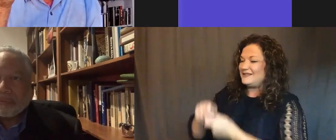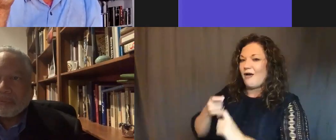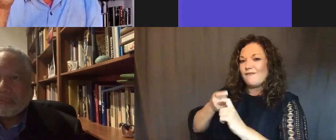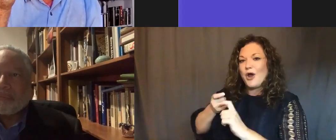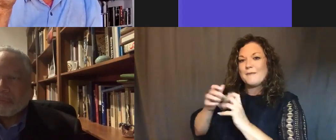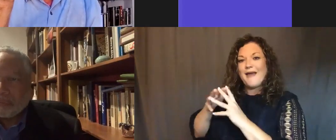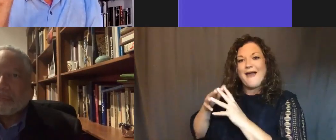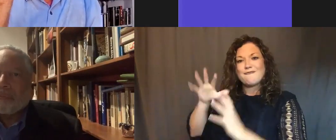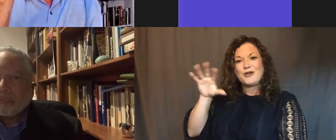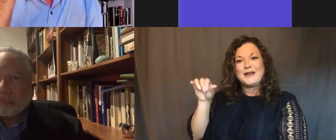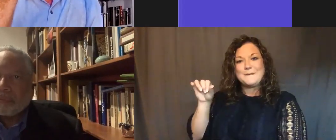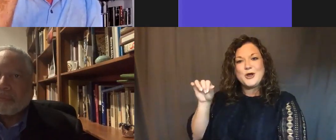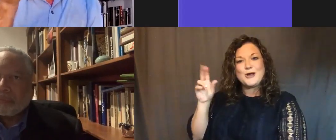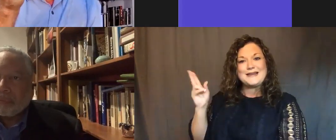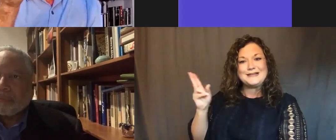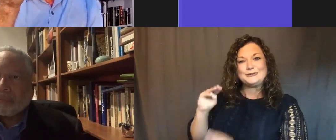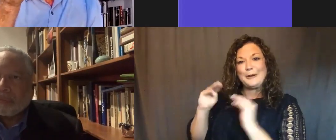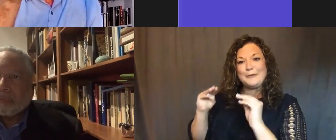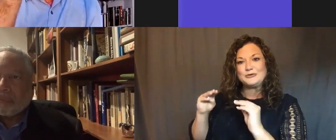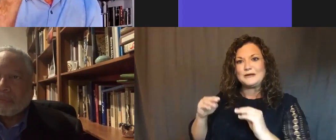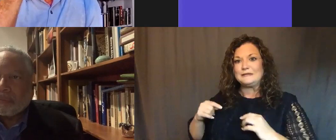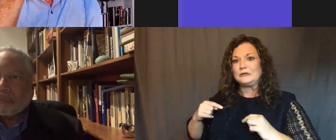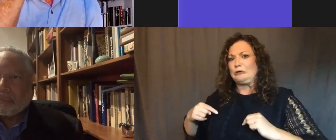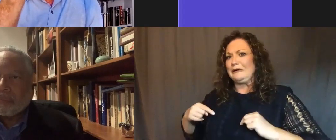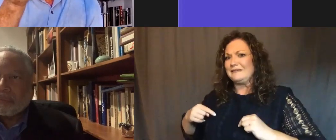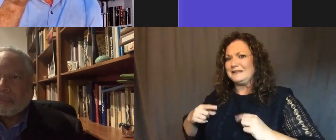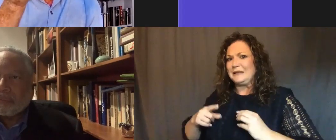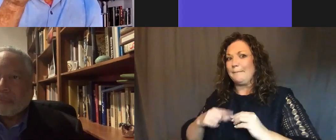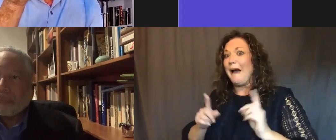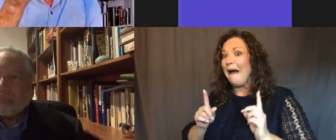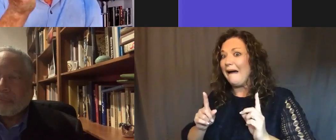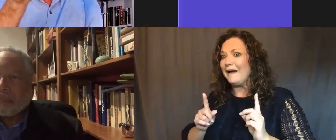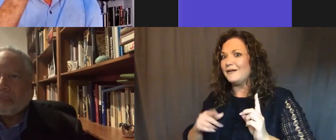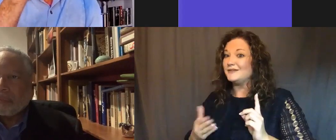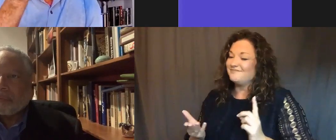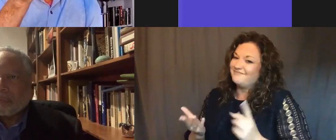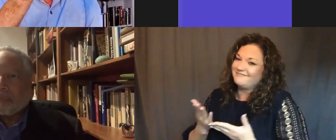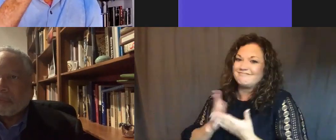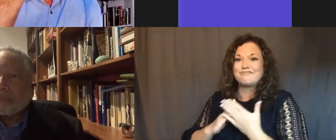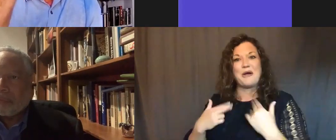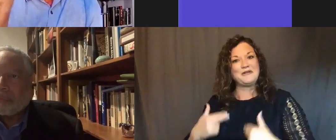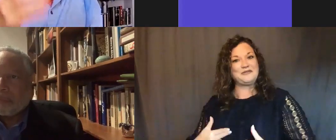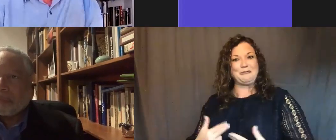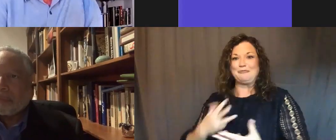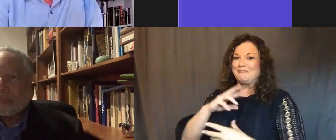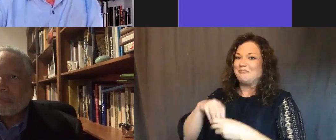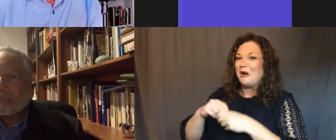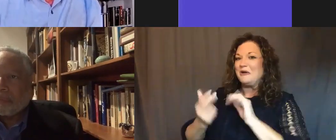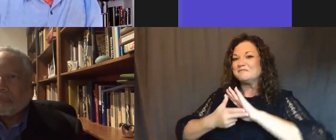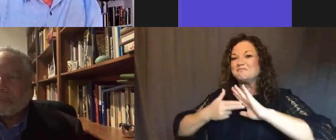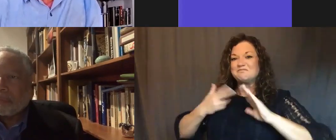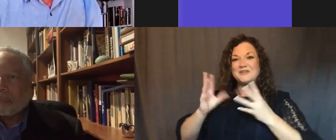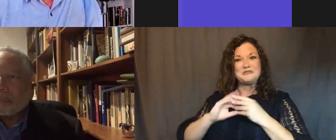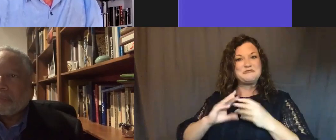History Museum. You're nervous about it, but it is so human that it's become part of the defining story